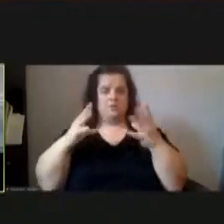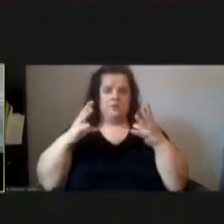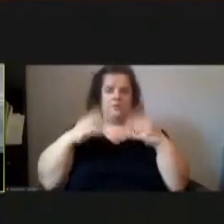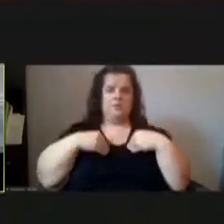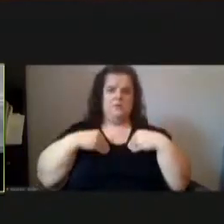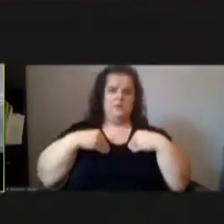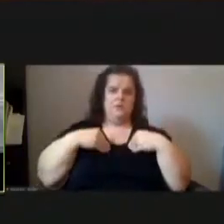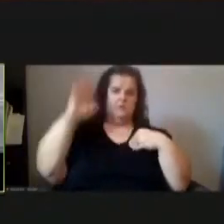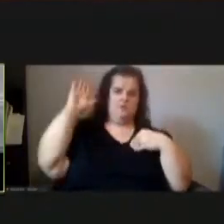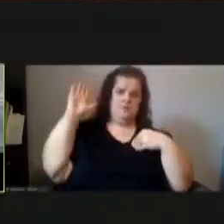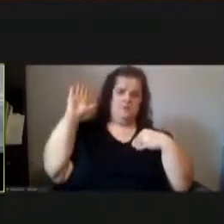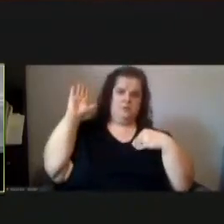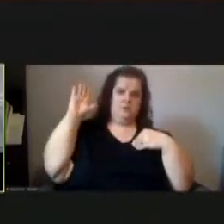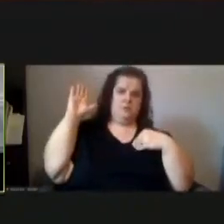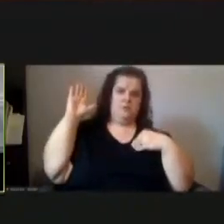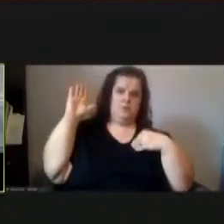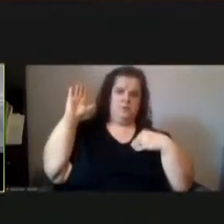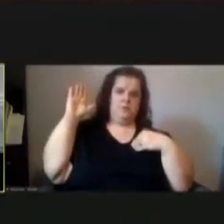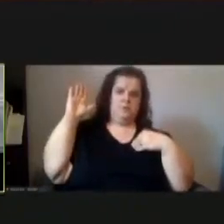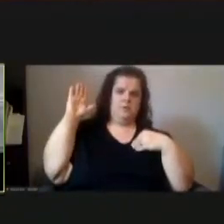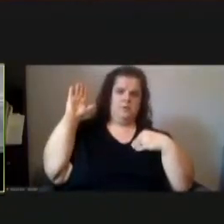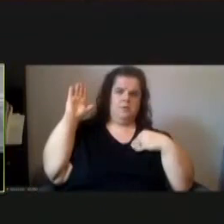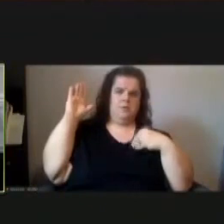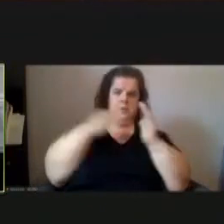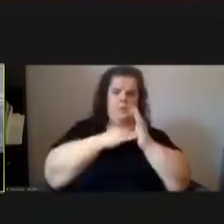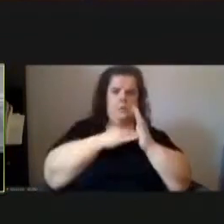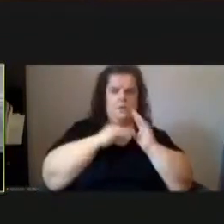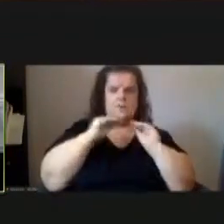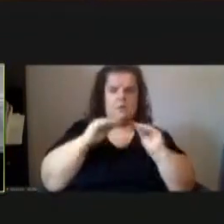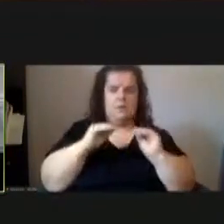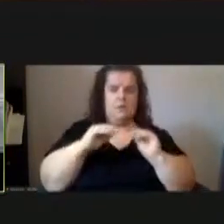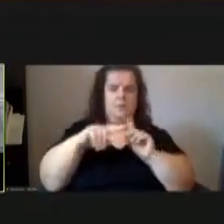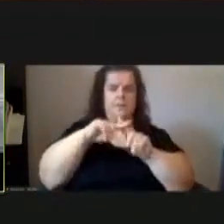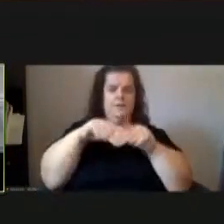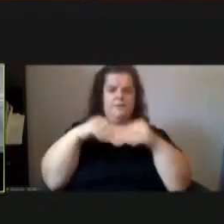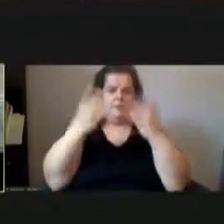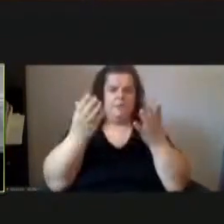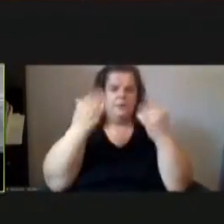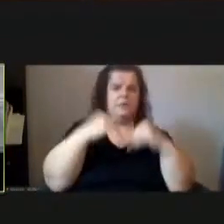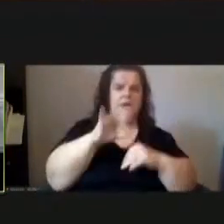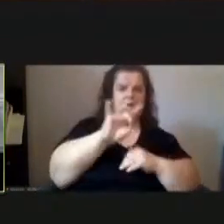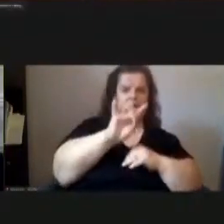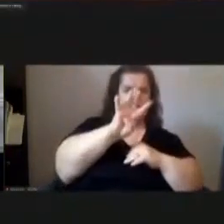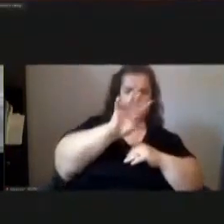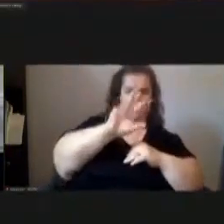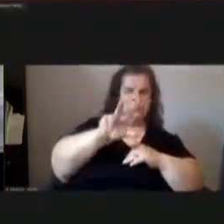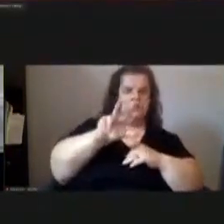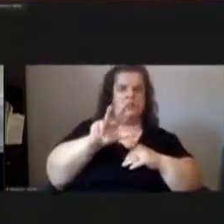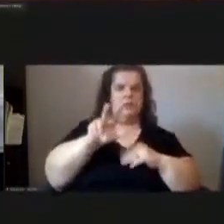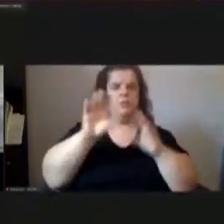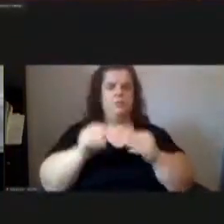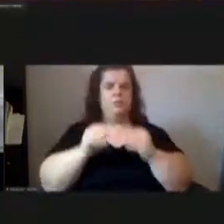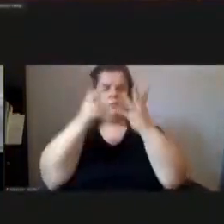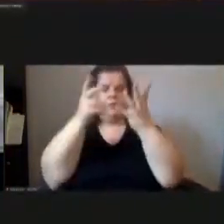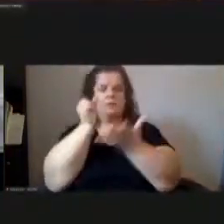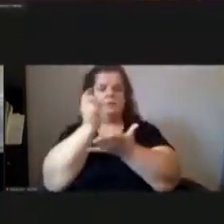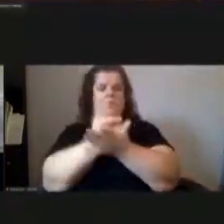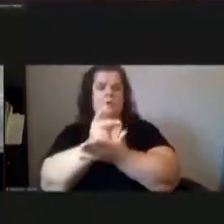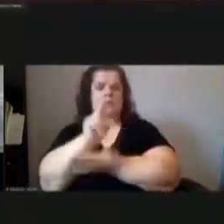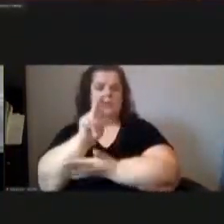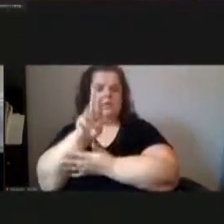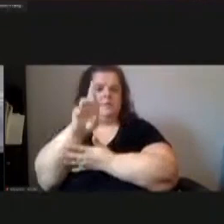favor say aye aye any opposed firms and recommendation bill 843 bill 843 resolution